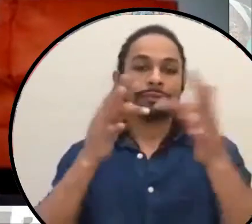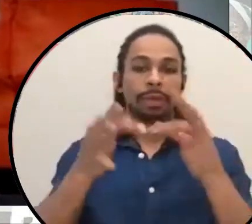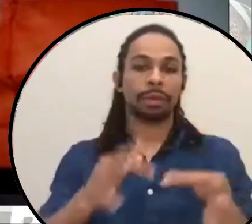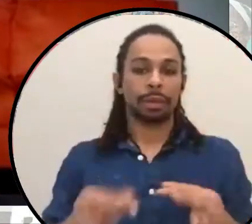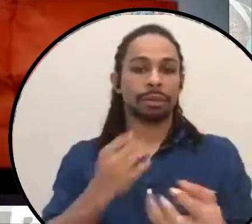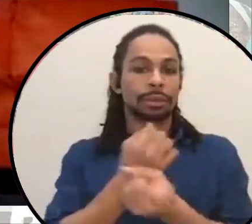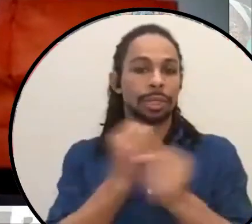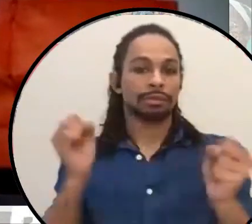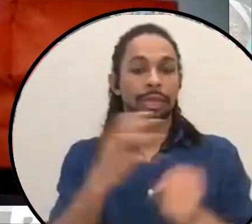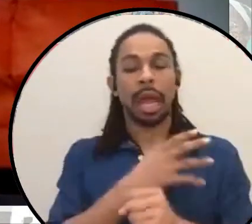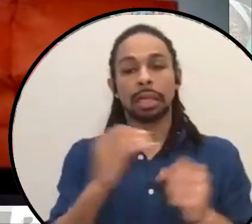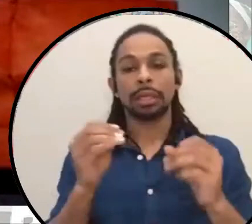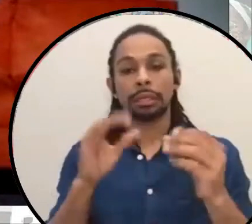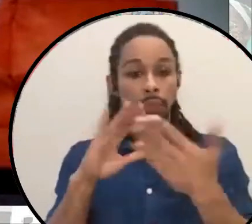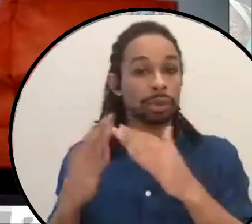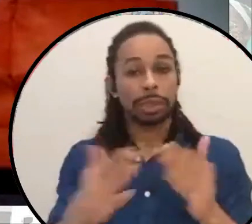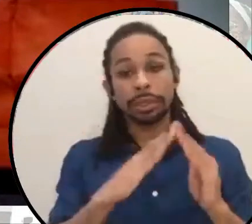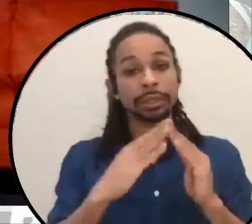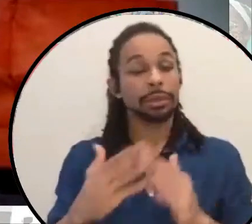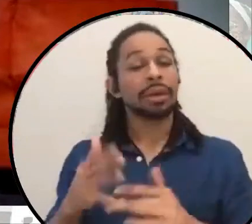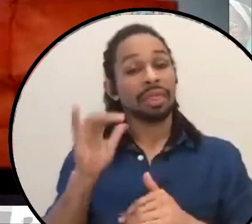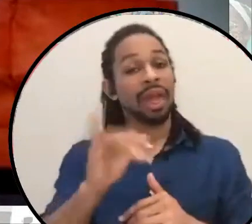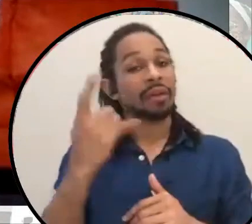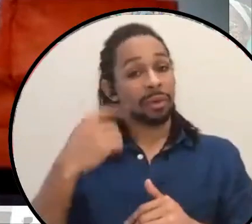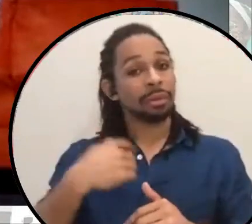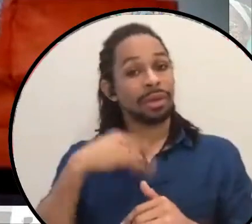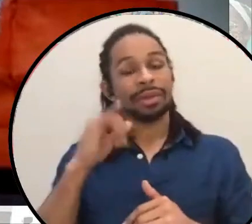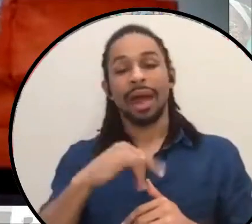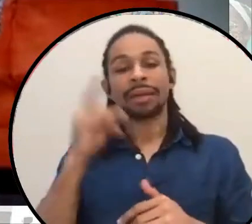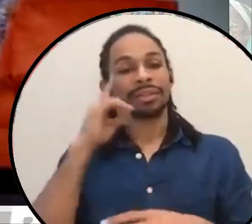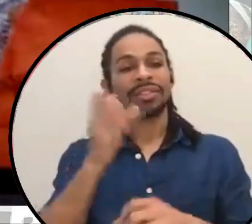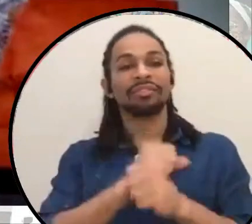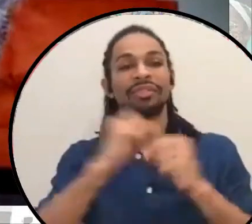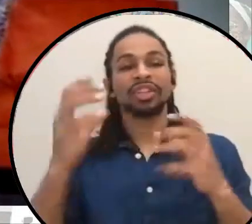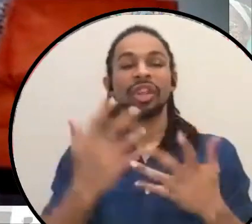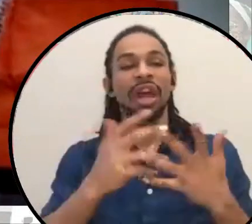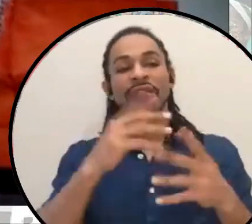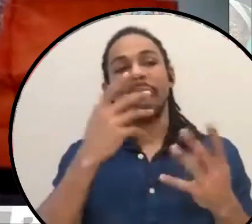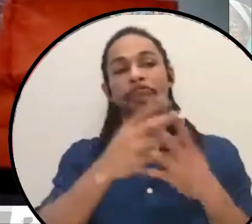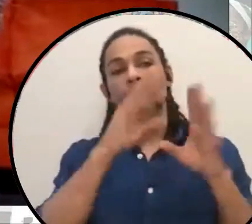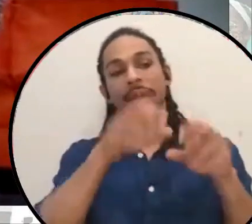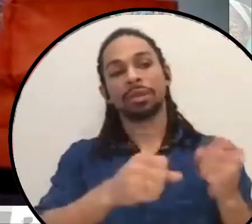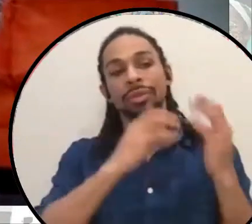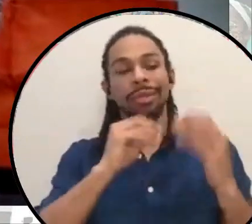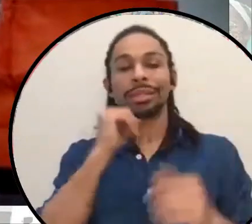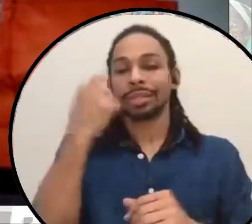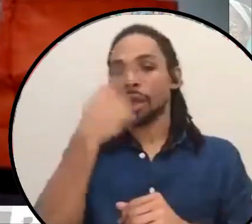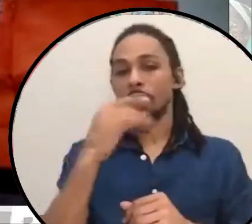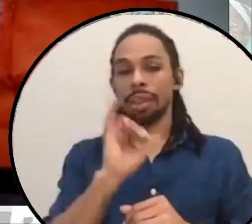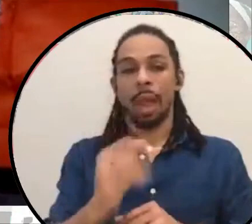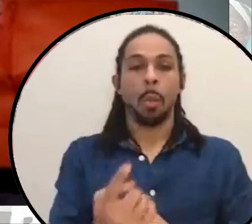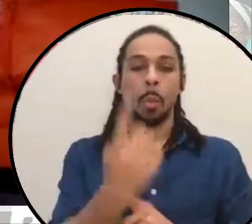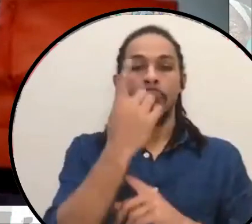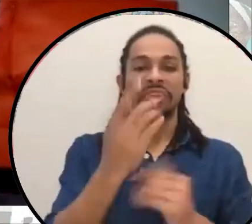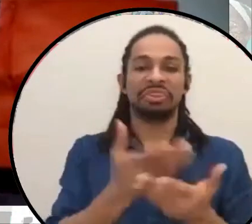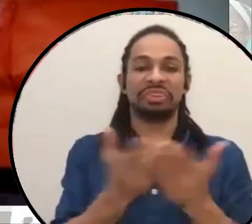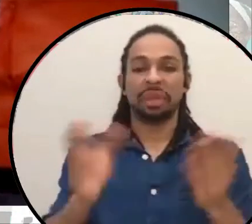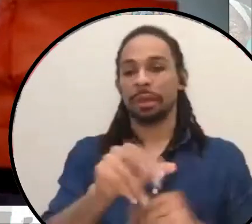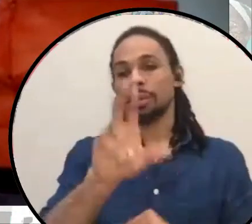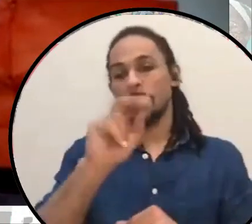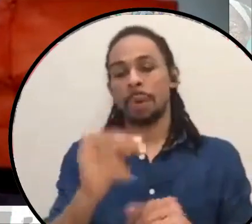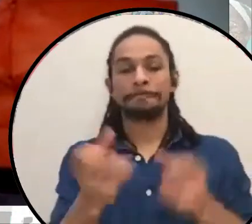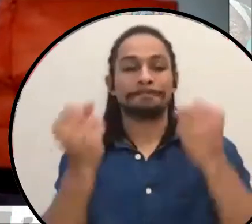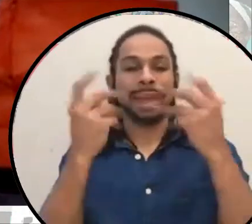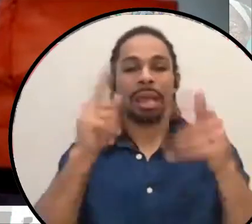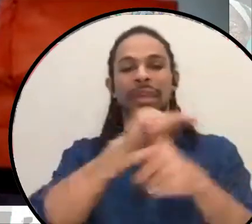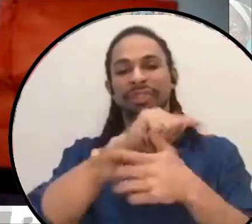about in communities, right? That, that to me is what the vision abolition is. It's not one particular thing. I, I, I have so much I could say on this,